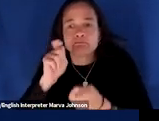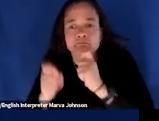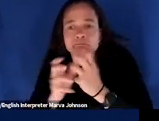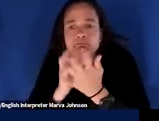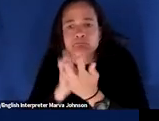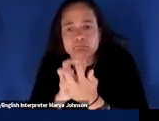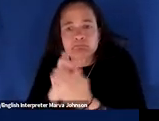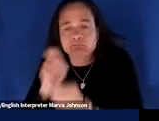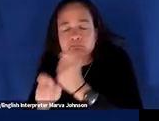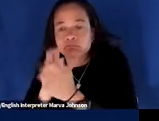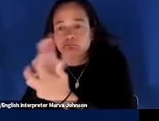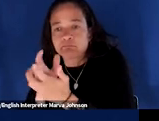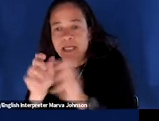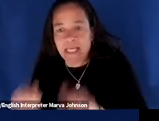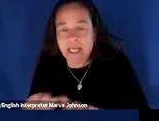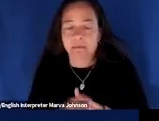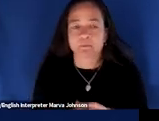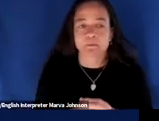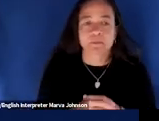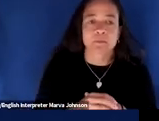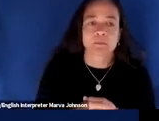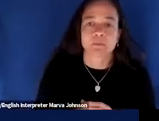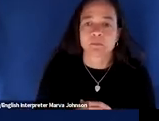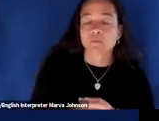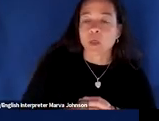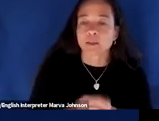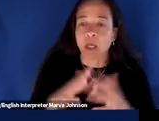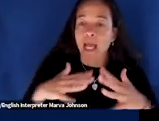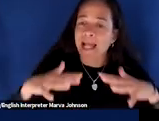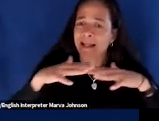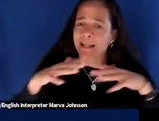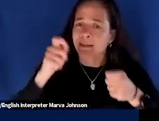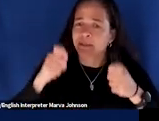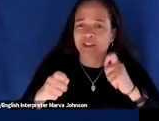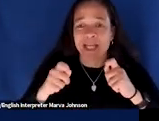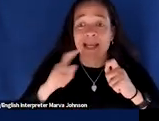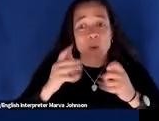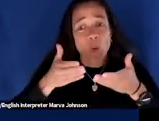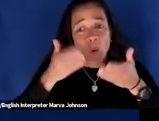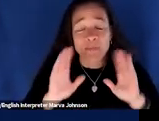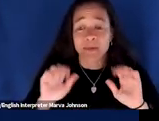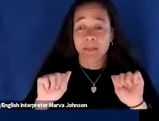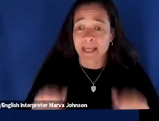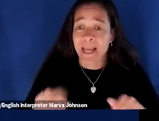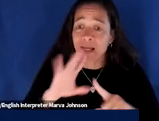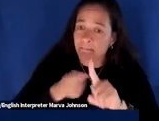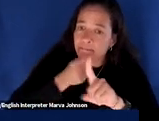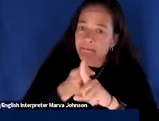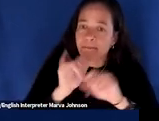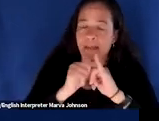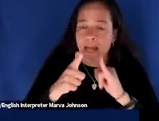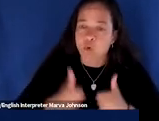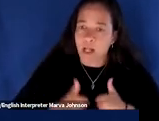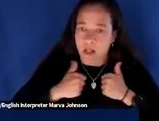it has major implications not only for how we live but also it really has to do with how